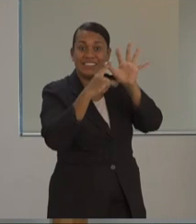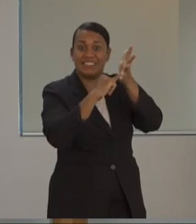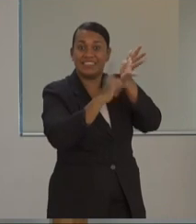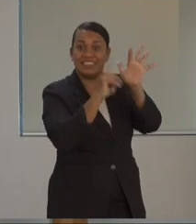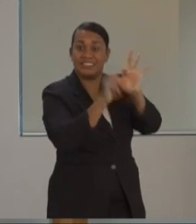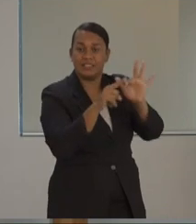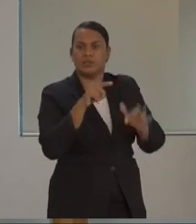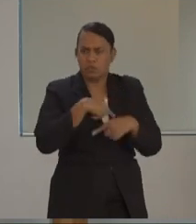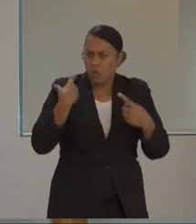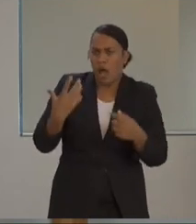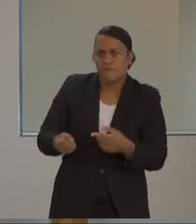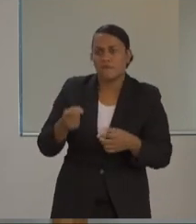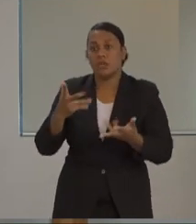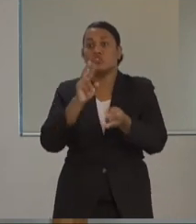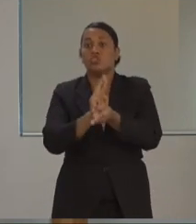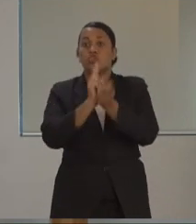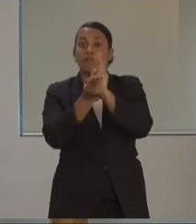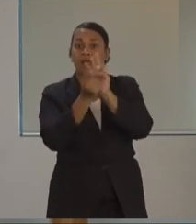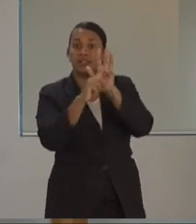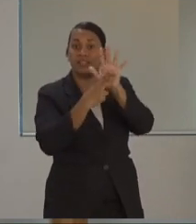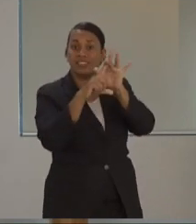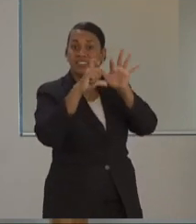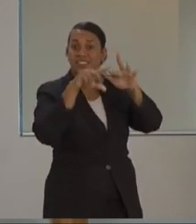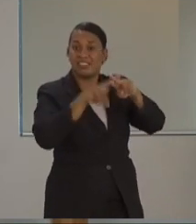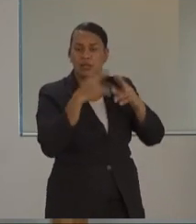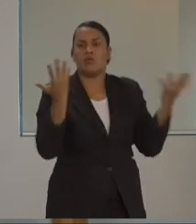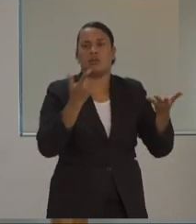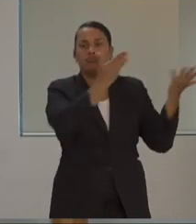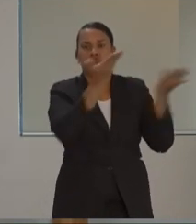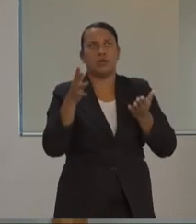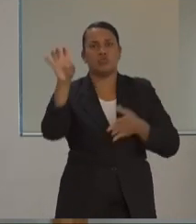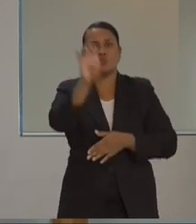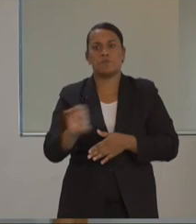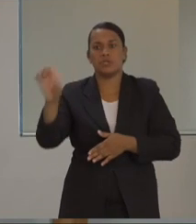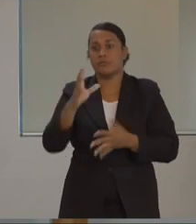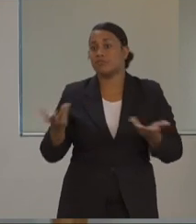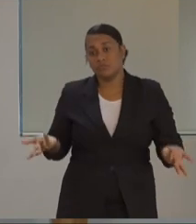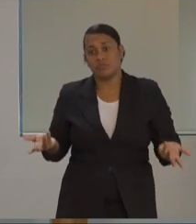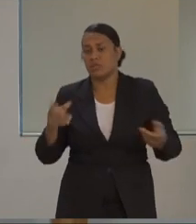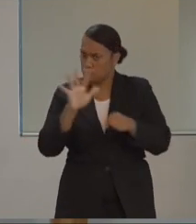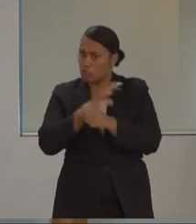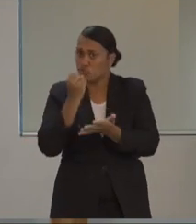and that is UNICEF, and they bring it from Europe. And that's how we do it, to make sure that we protect the regions.